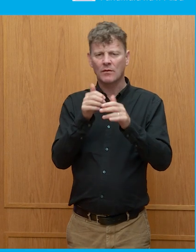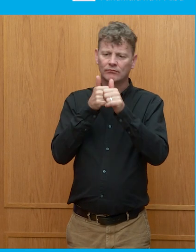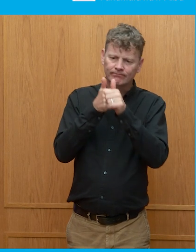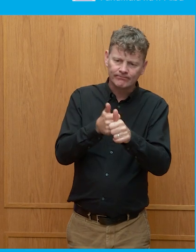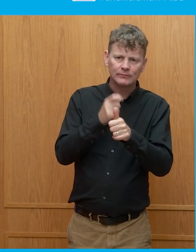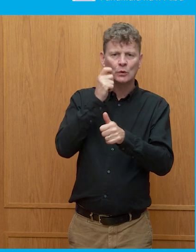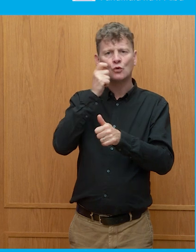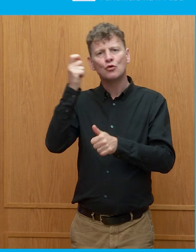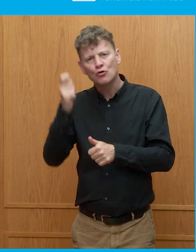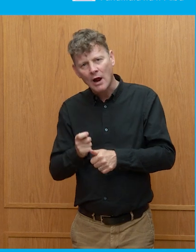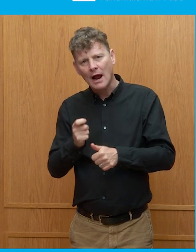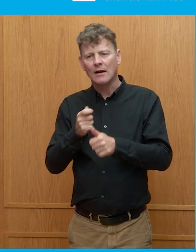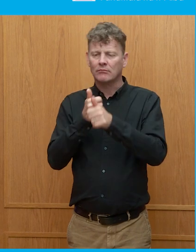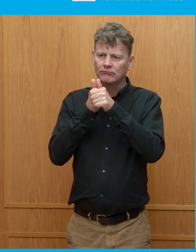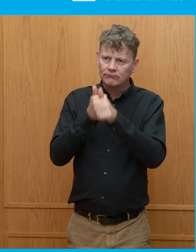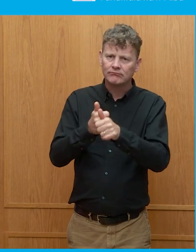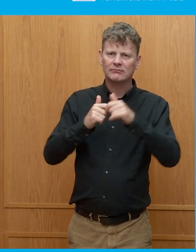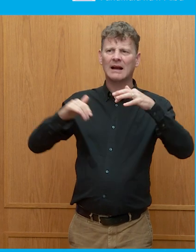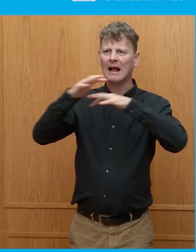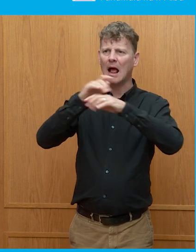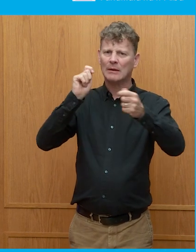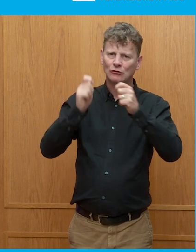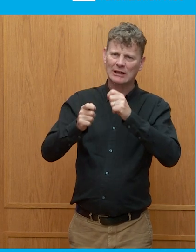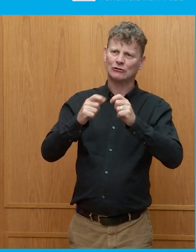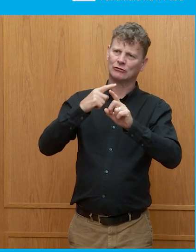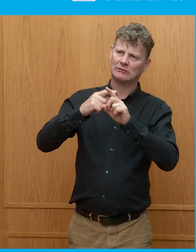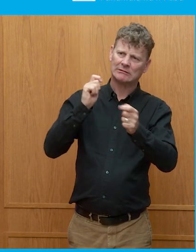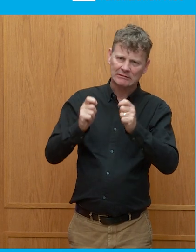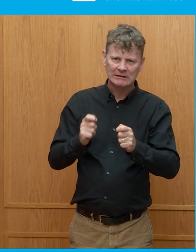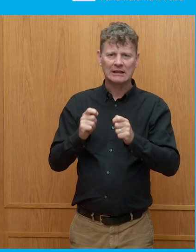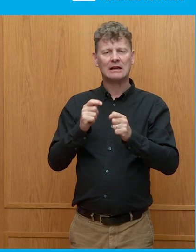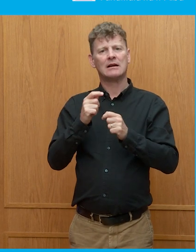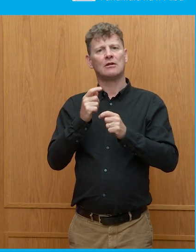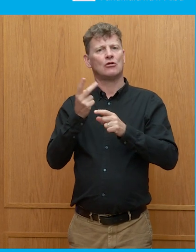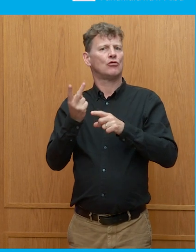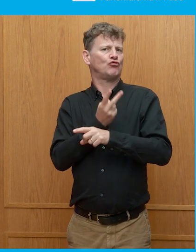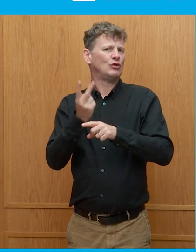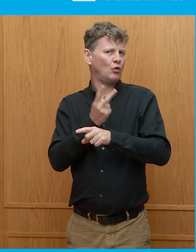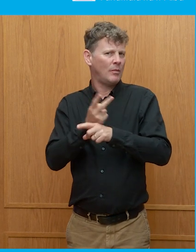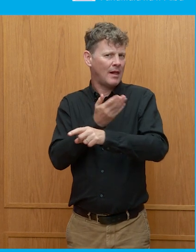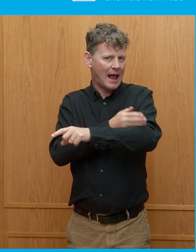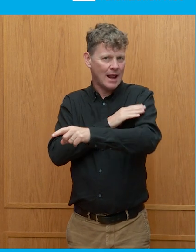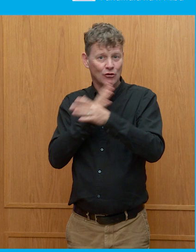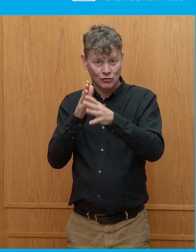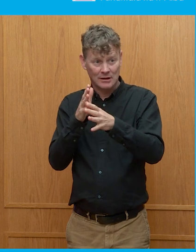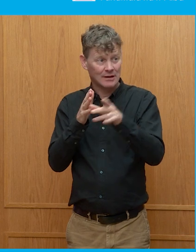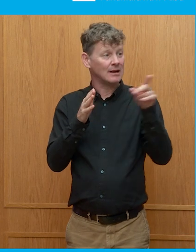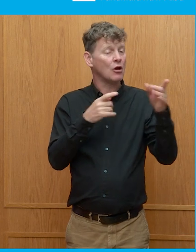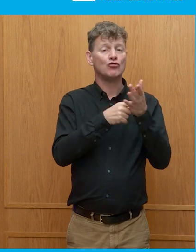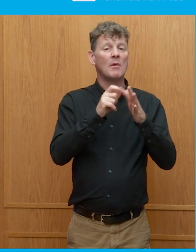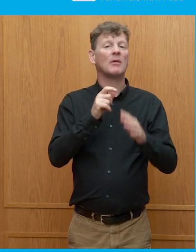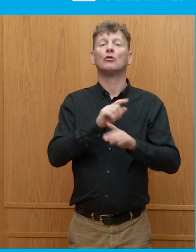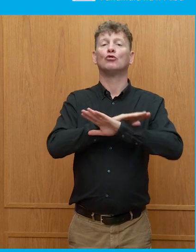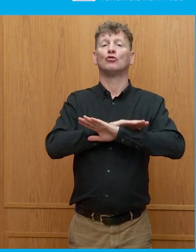pro-climate change and pro-renewable energy, or you're not. Like,